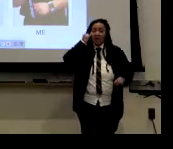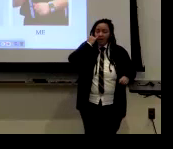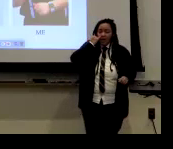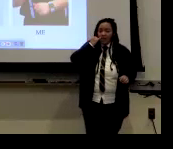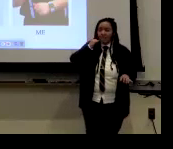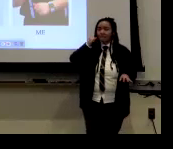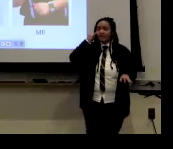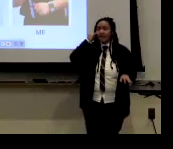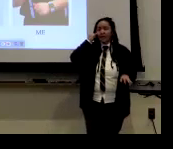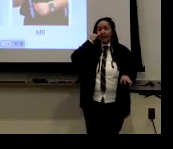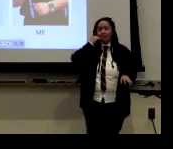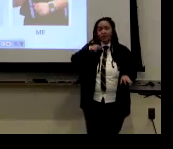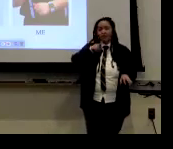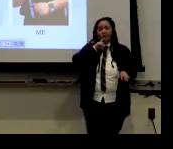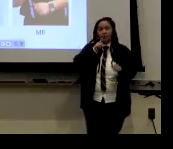this motion here.